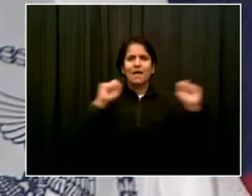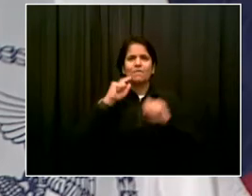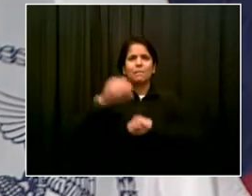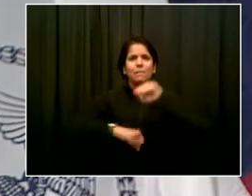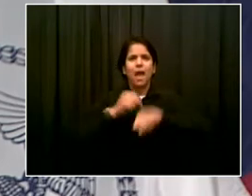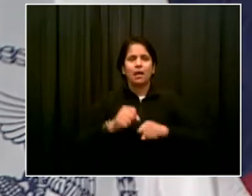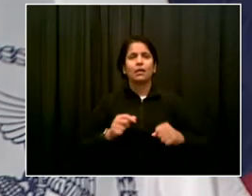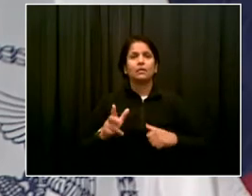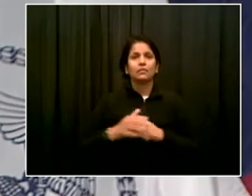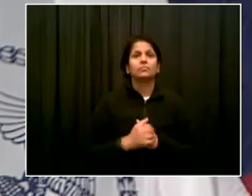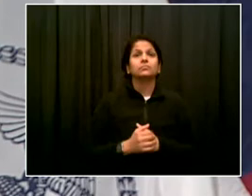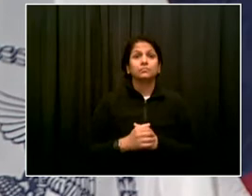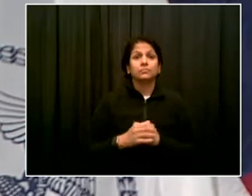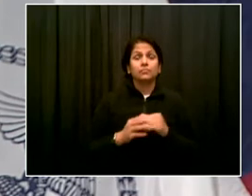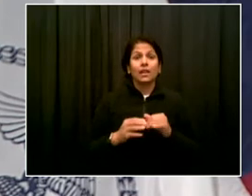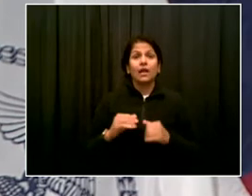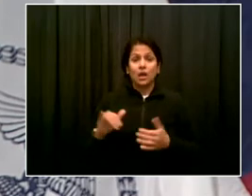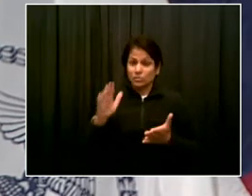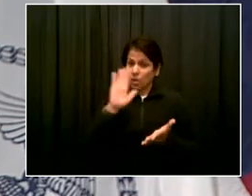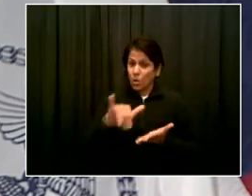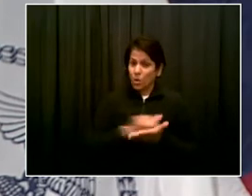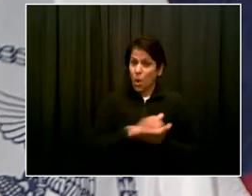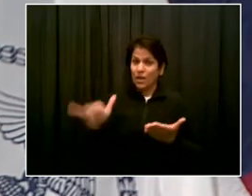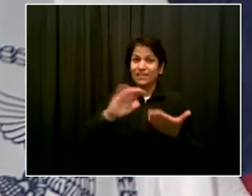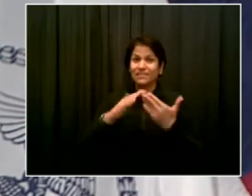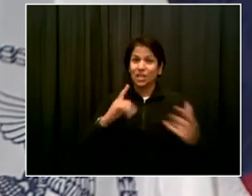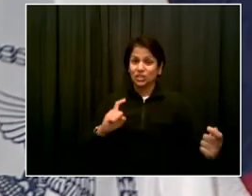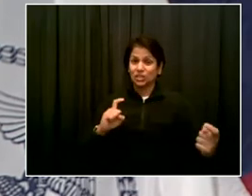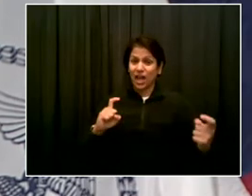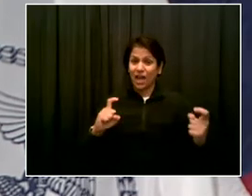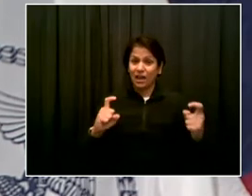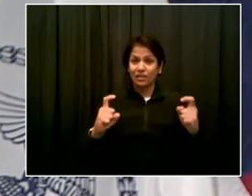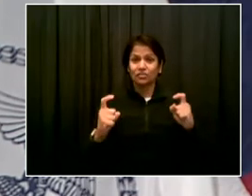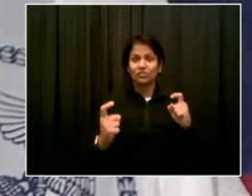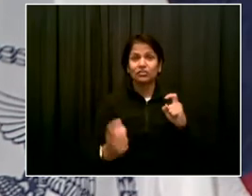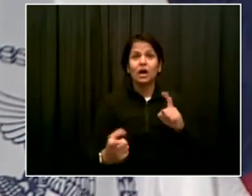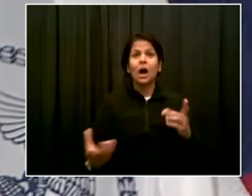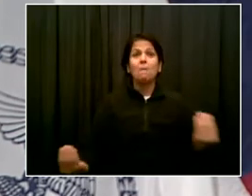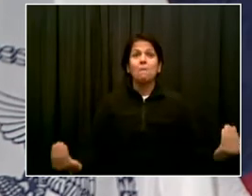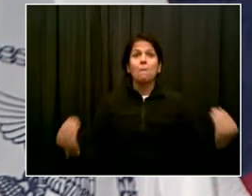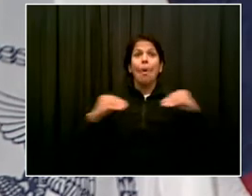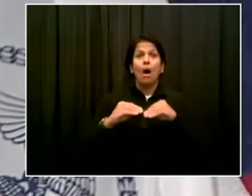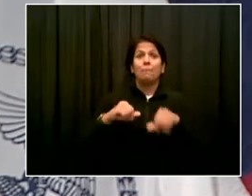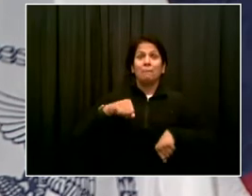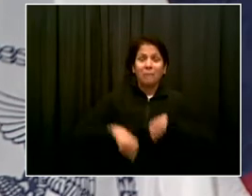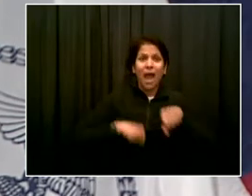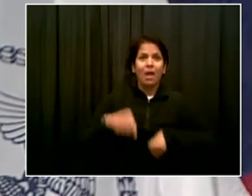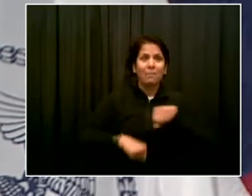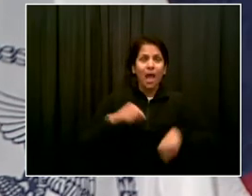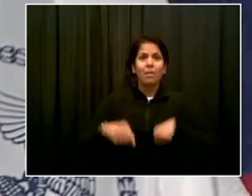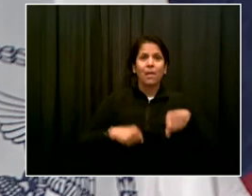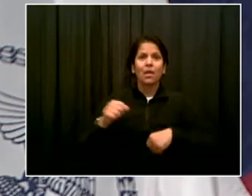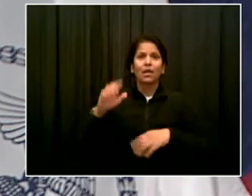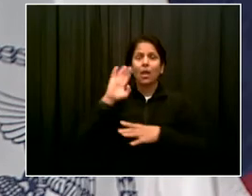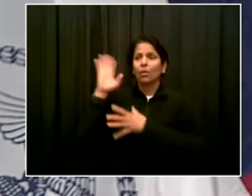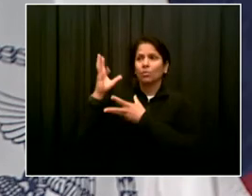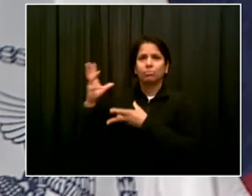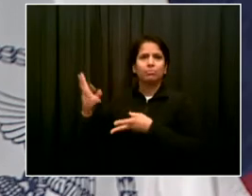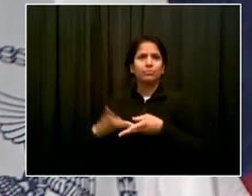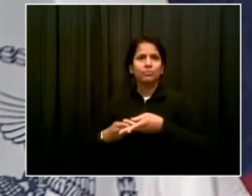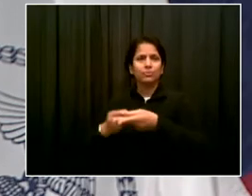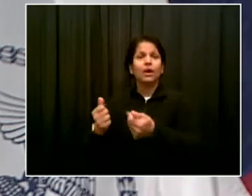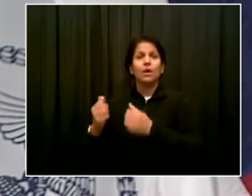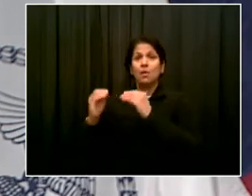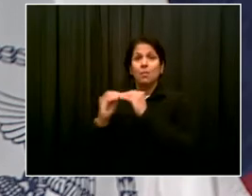were working better, places that were working less well, but we're evolving and it's something we have to keep at. But I'll tell you, I think